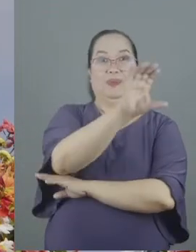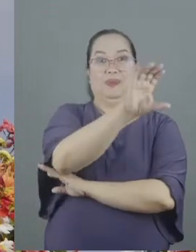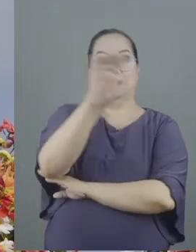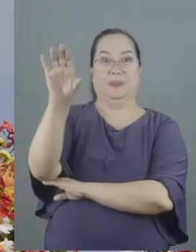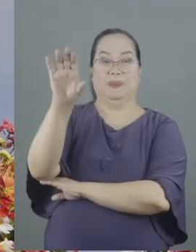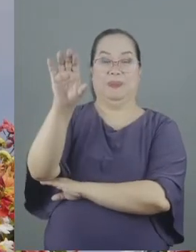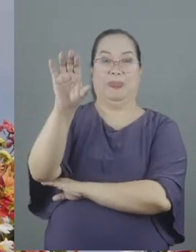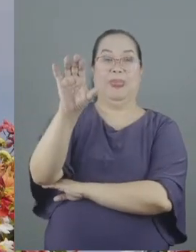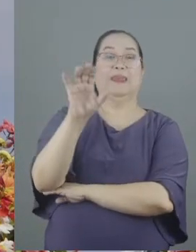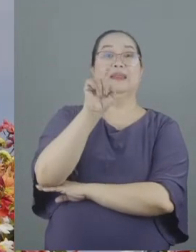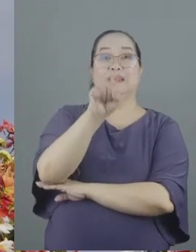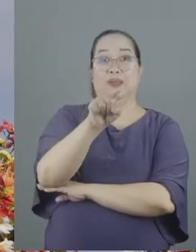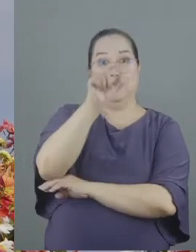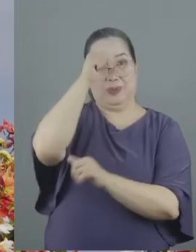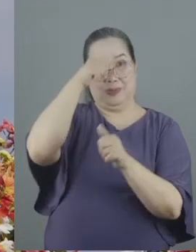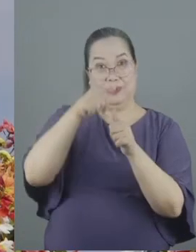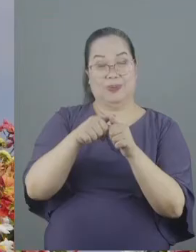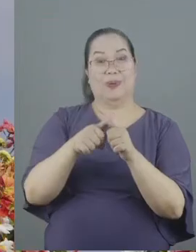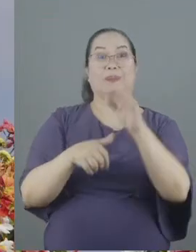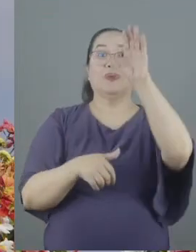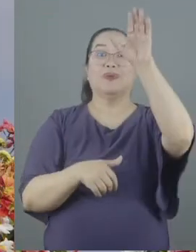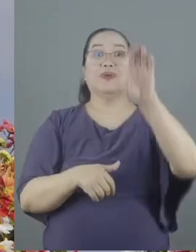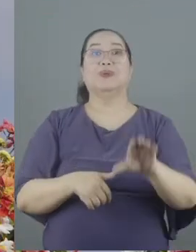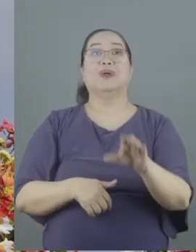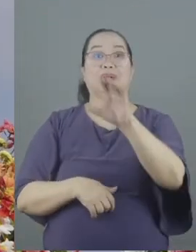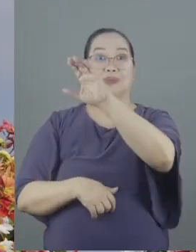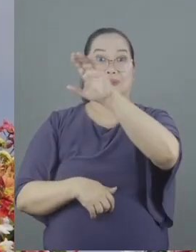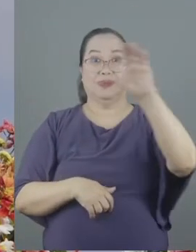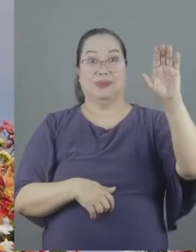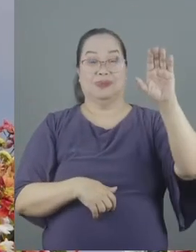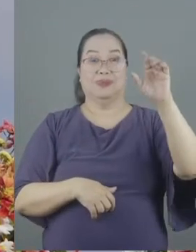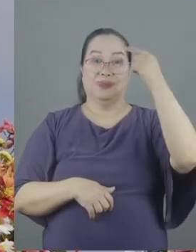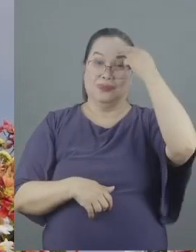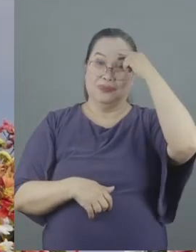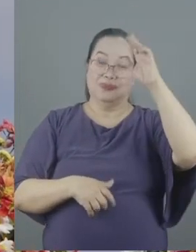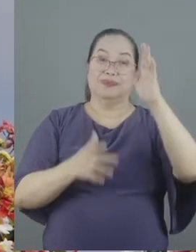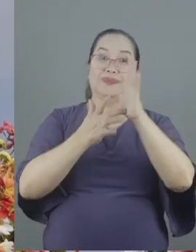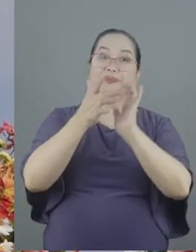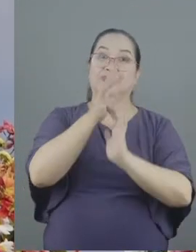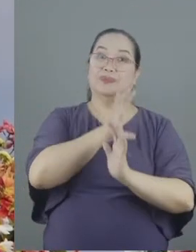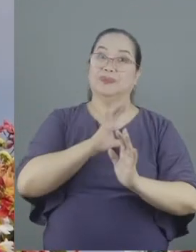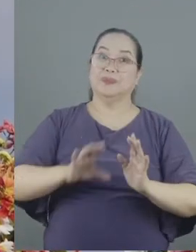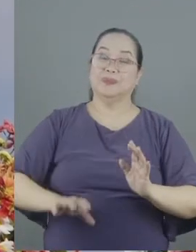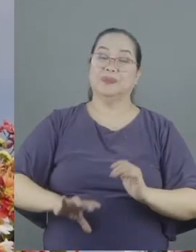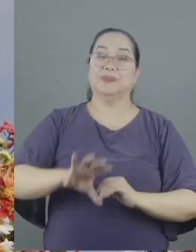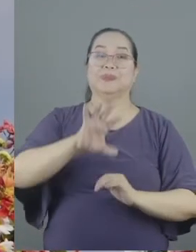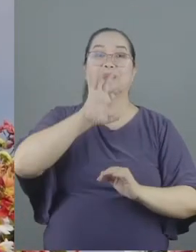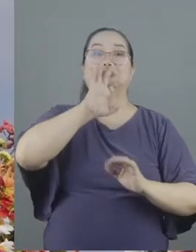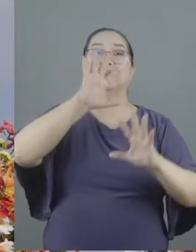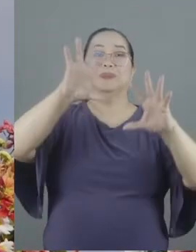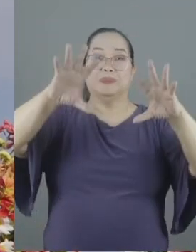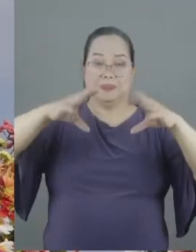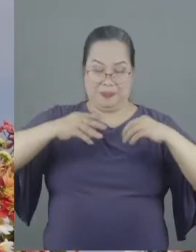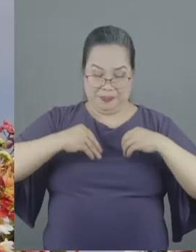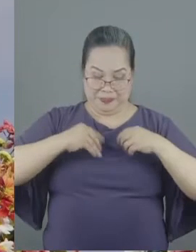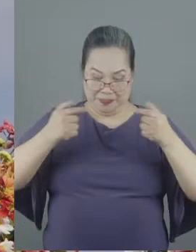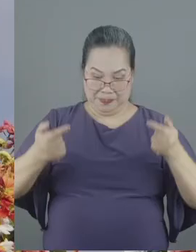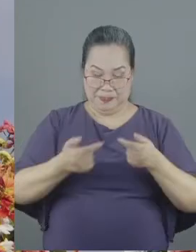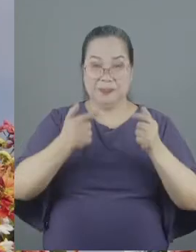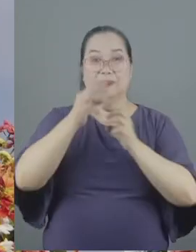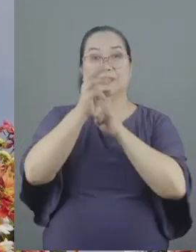just remember the cross for there Christ took on the reproach of the whole world